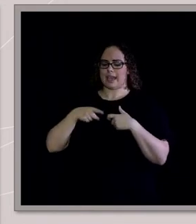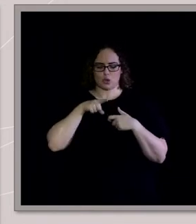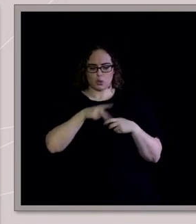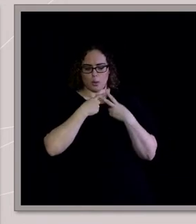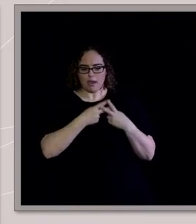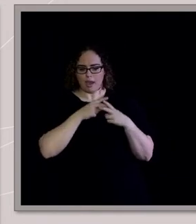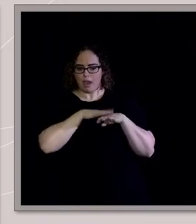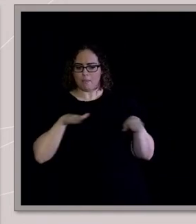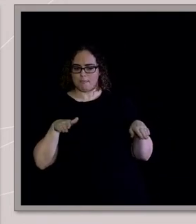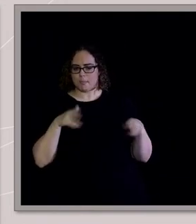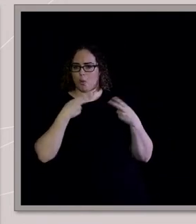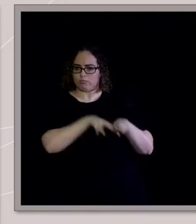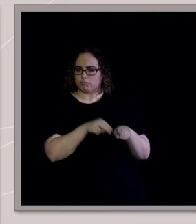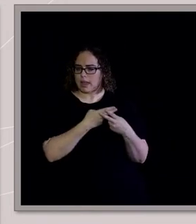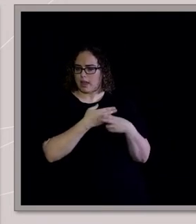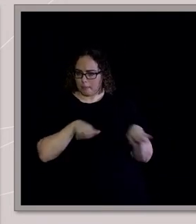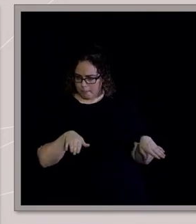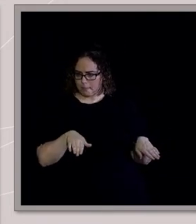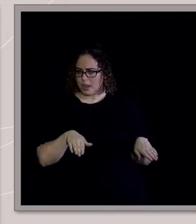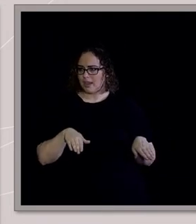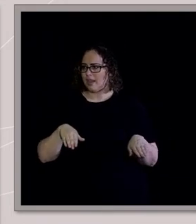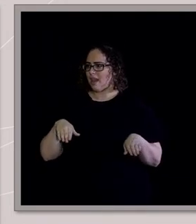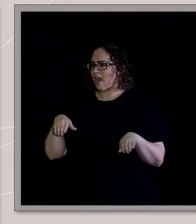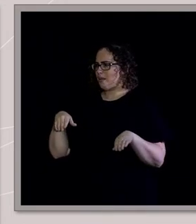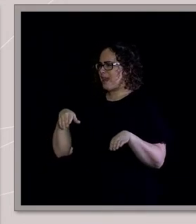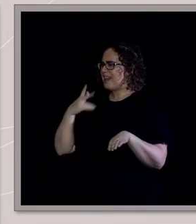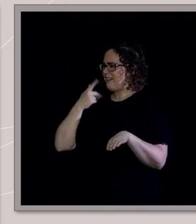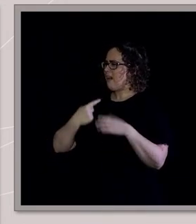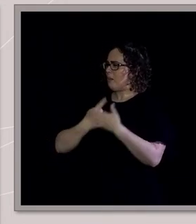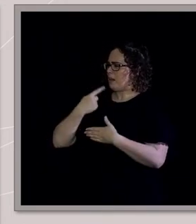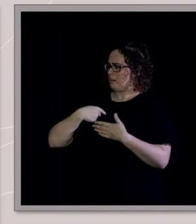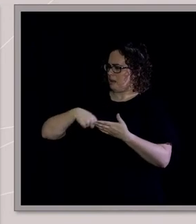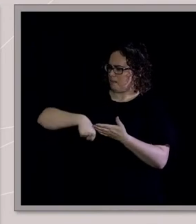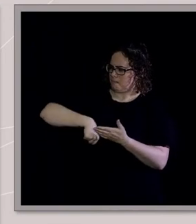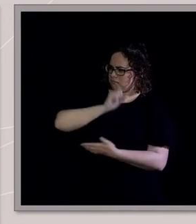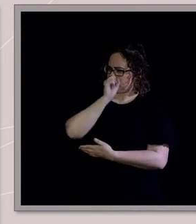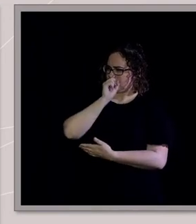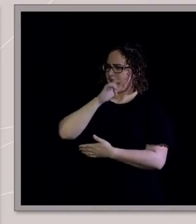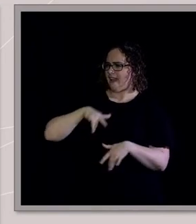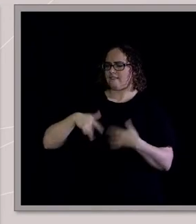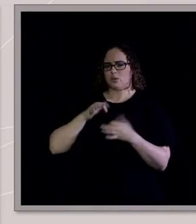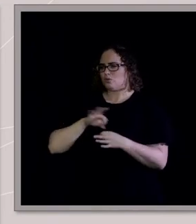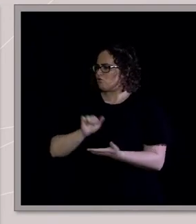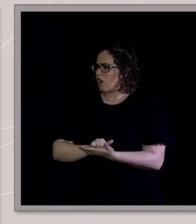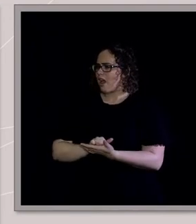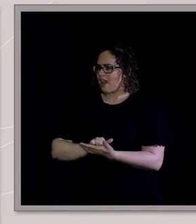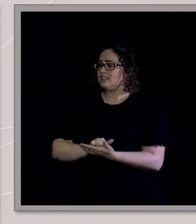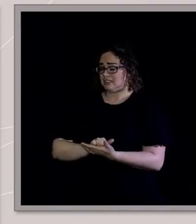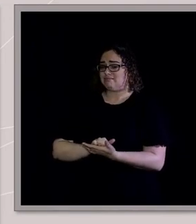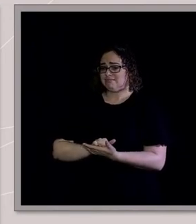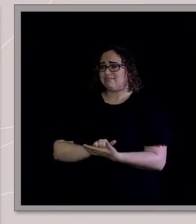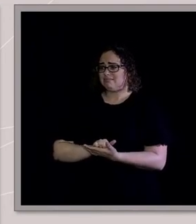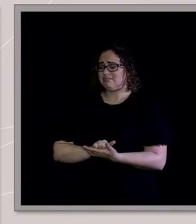mistake? Do we just have to like say goodbye, just boot you out of our lives? And evidently, yes. Um,